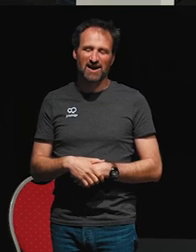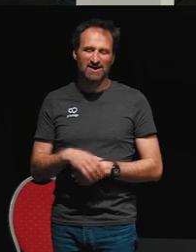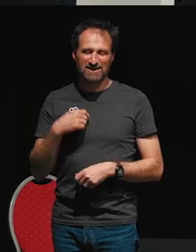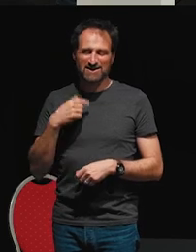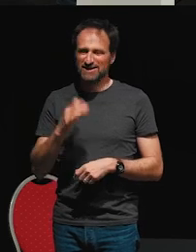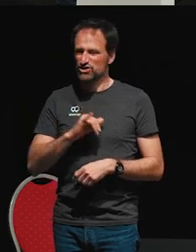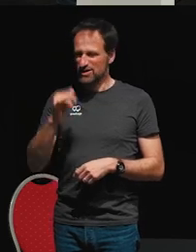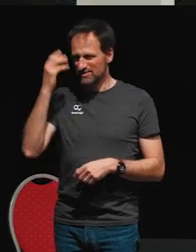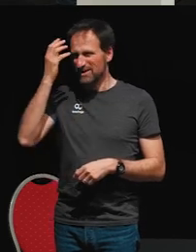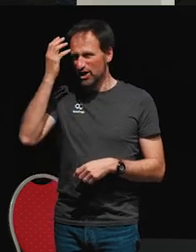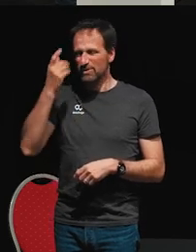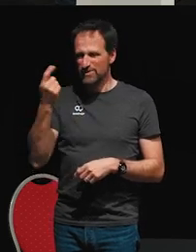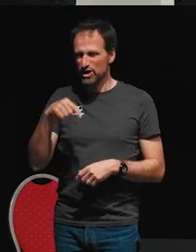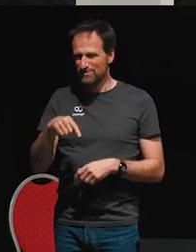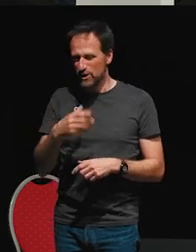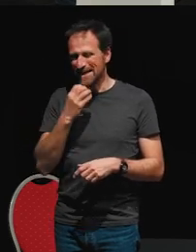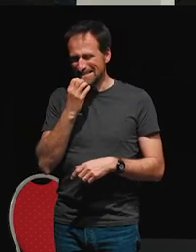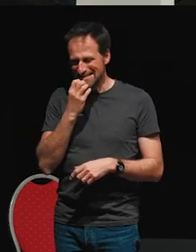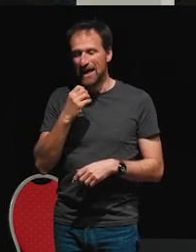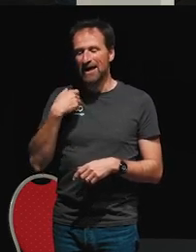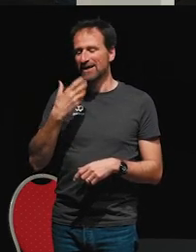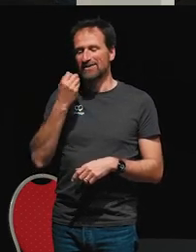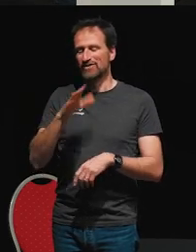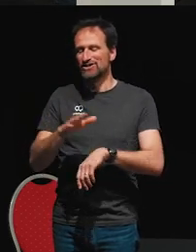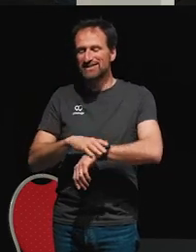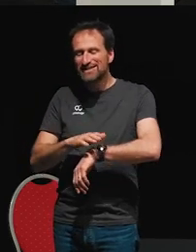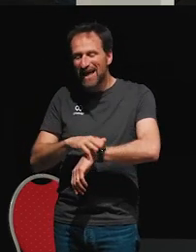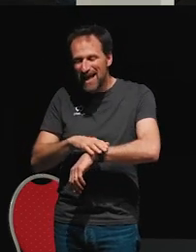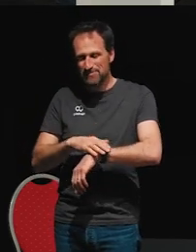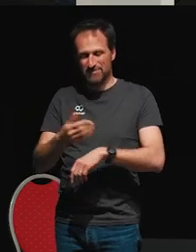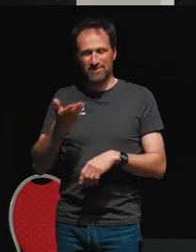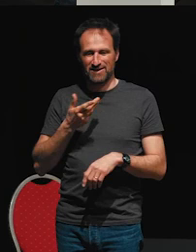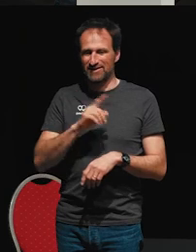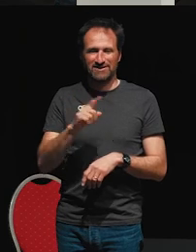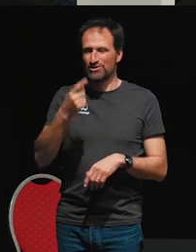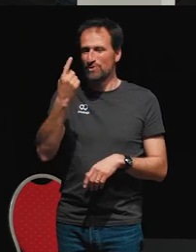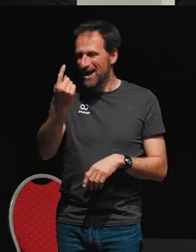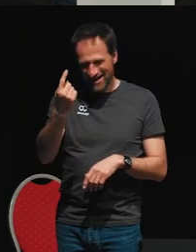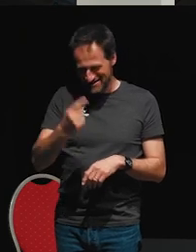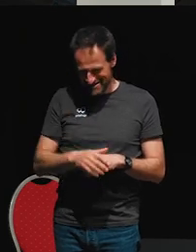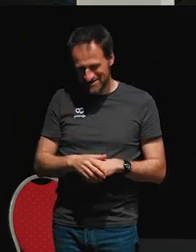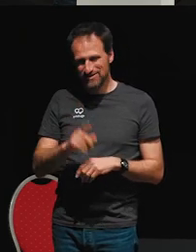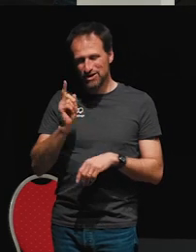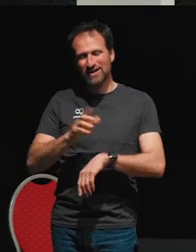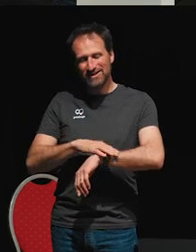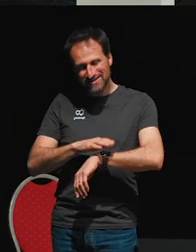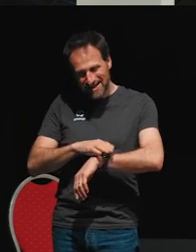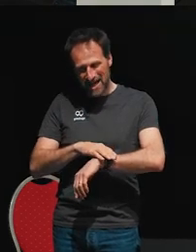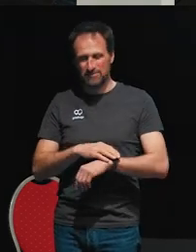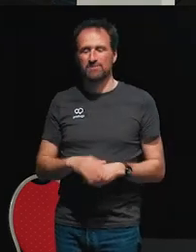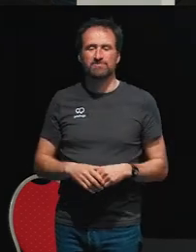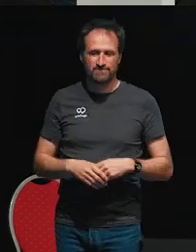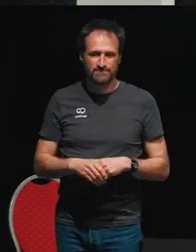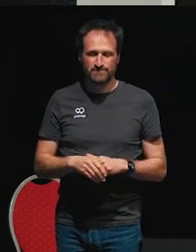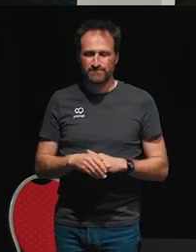this would happen. Right. Because I want to return the timer here, and not the number one, because it's expecting me to return an observable from that